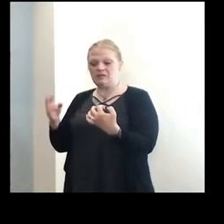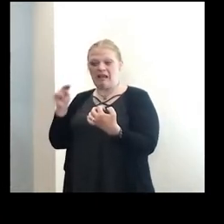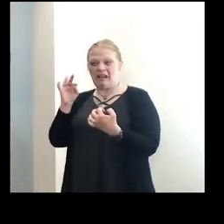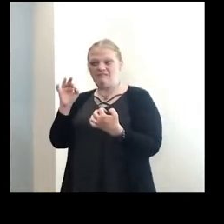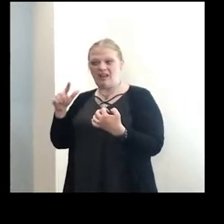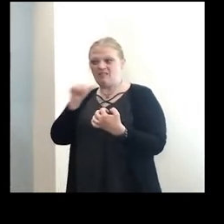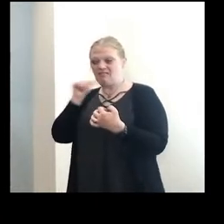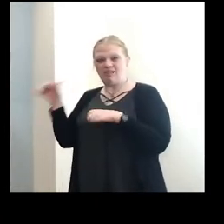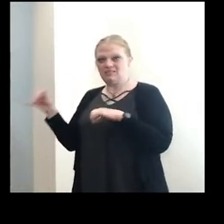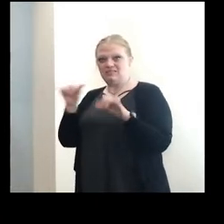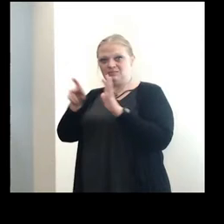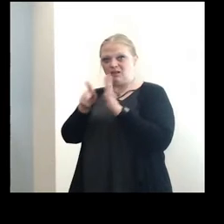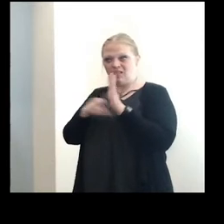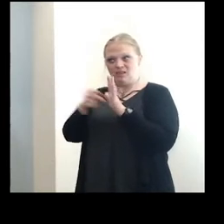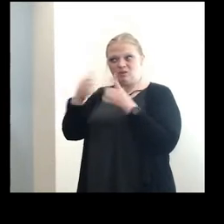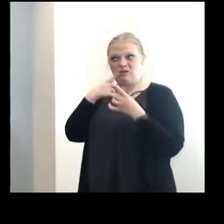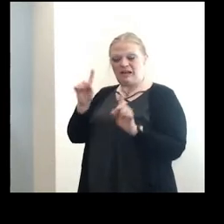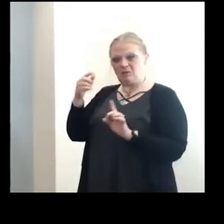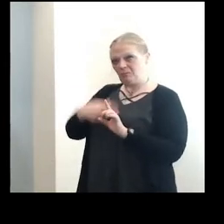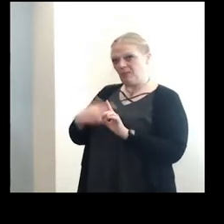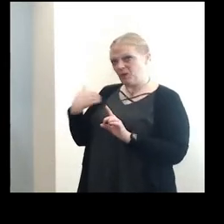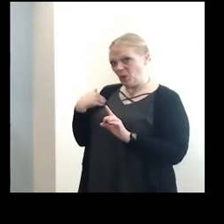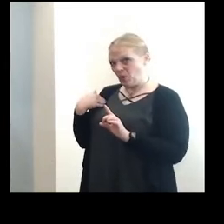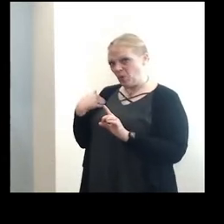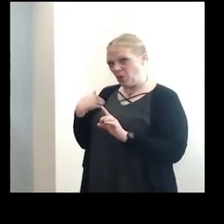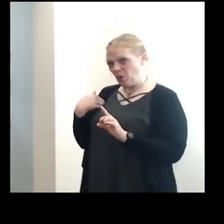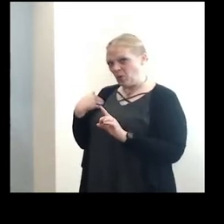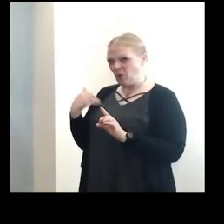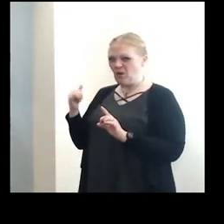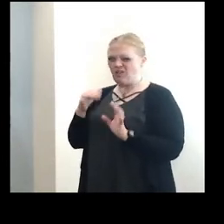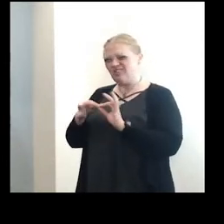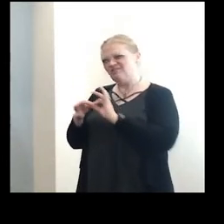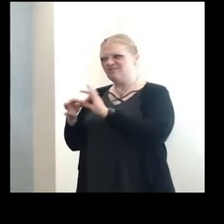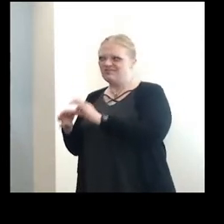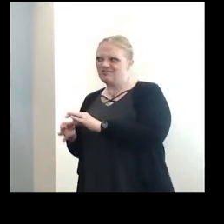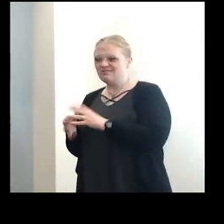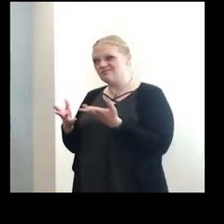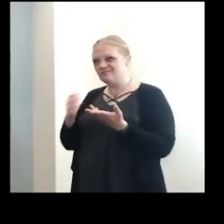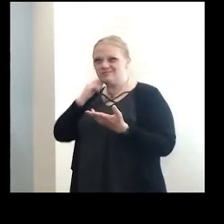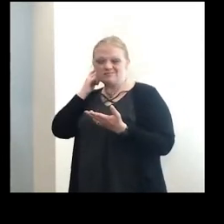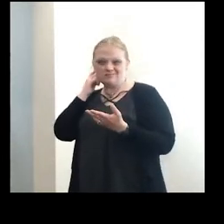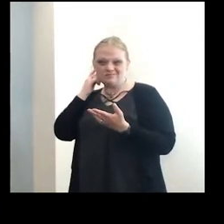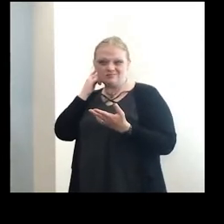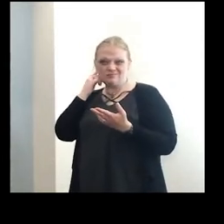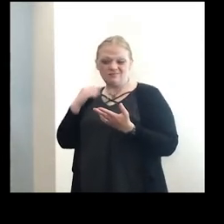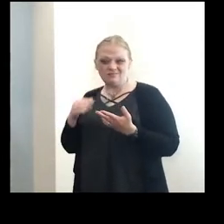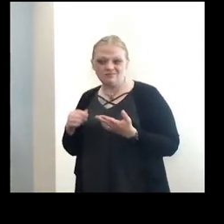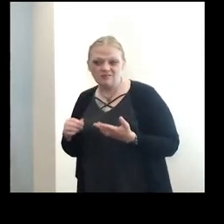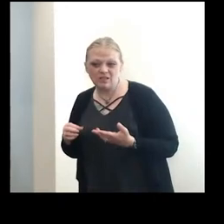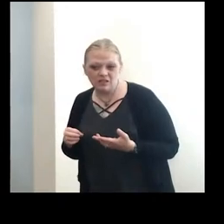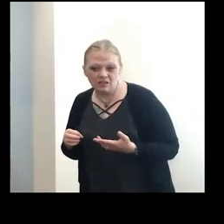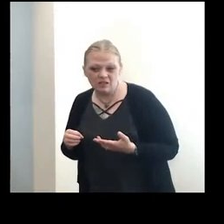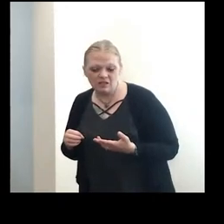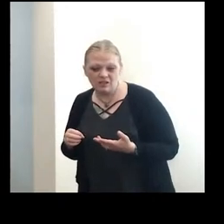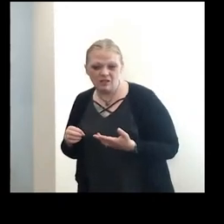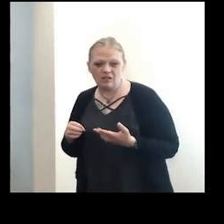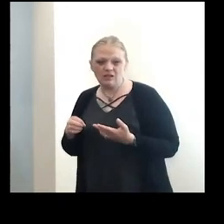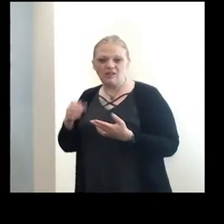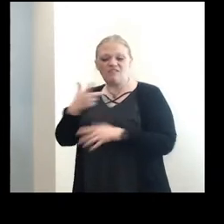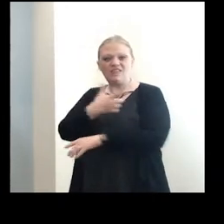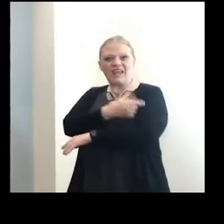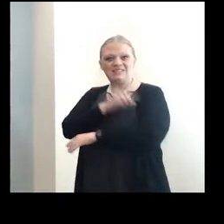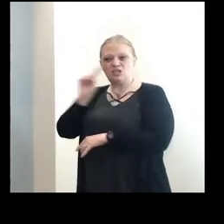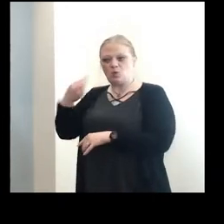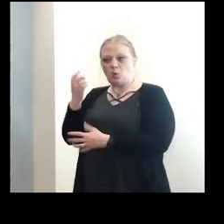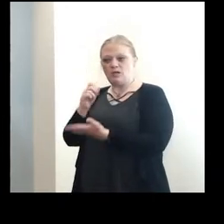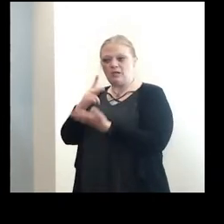doing the same policy that you announced about a month ago? And just kind of a related question to all this, since the vaccine is only approved for emergency use,